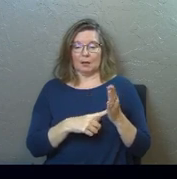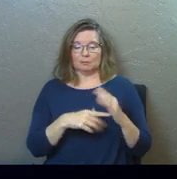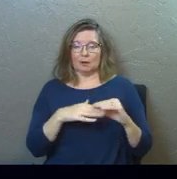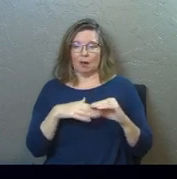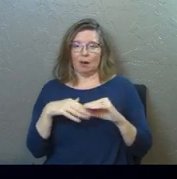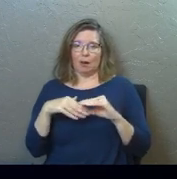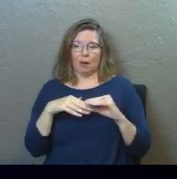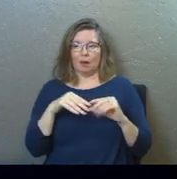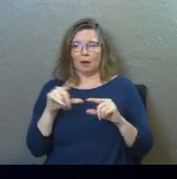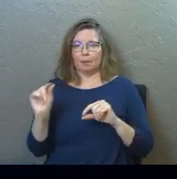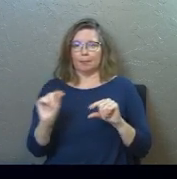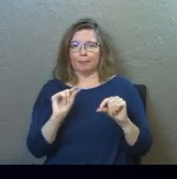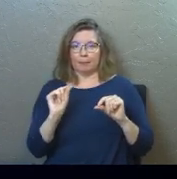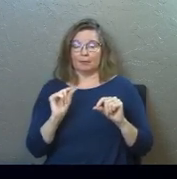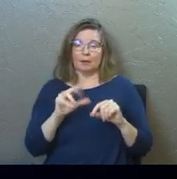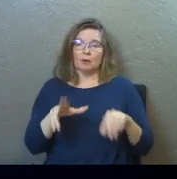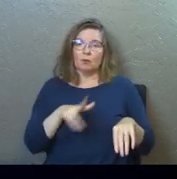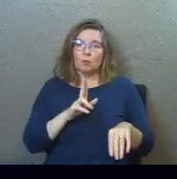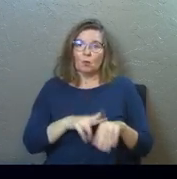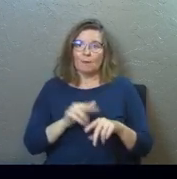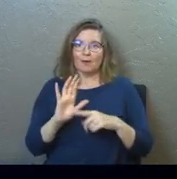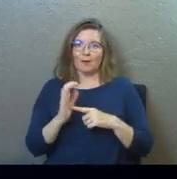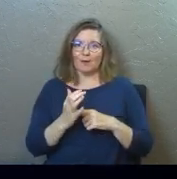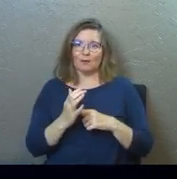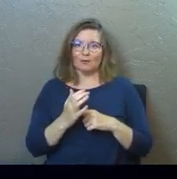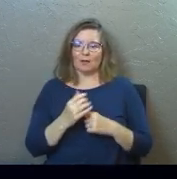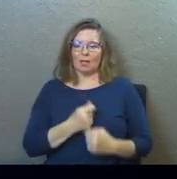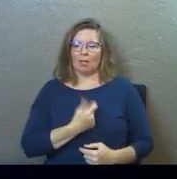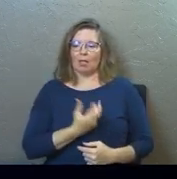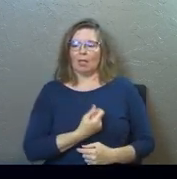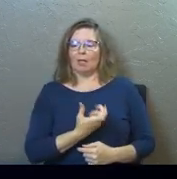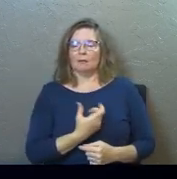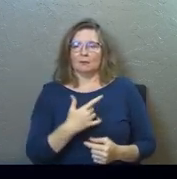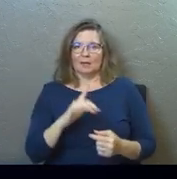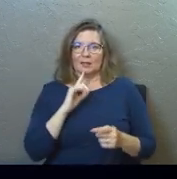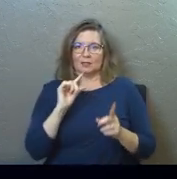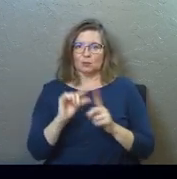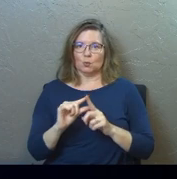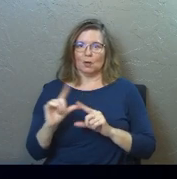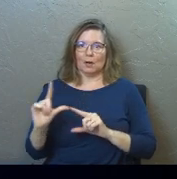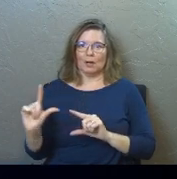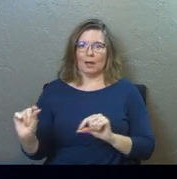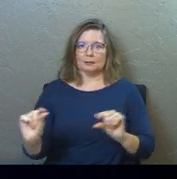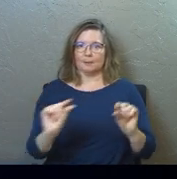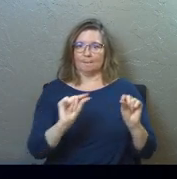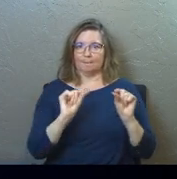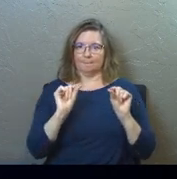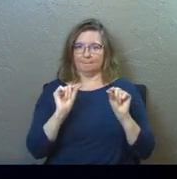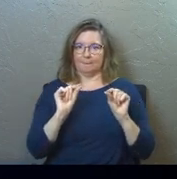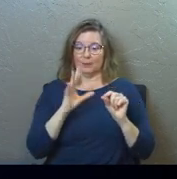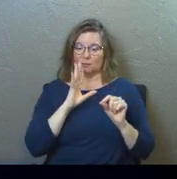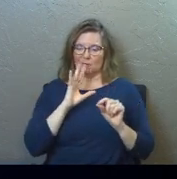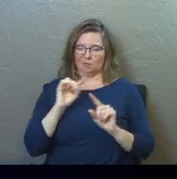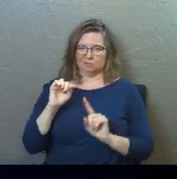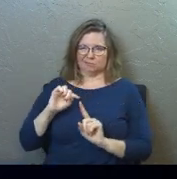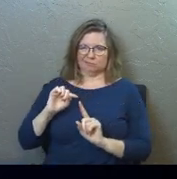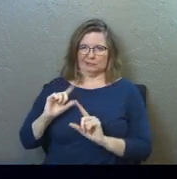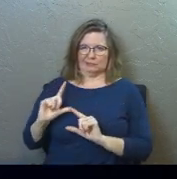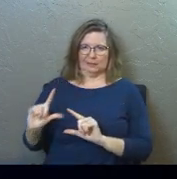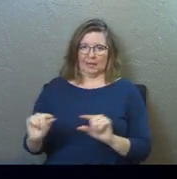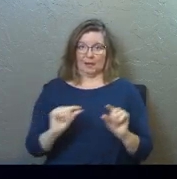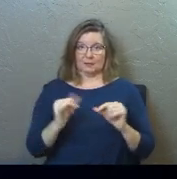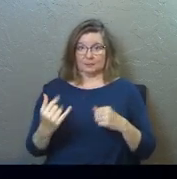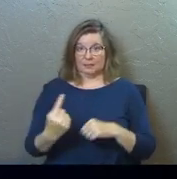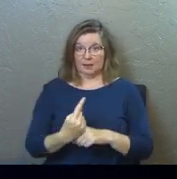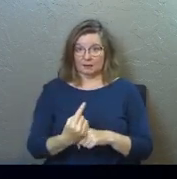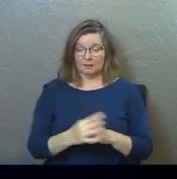it's so normal in our culture, and it's this word gossip. We're talking about gossip today.